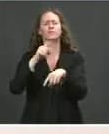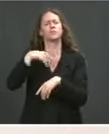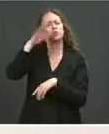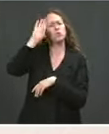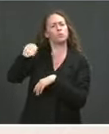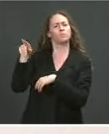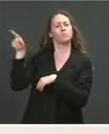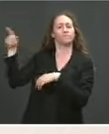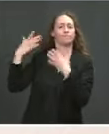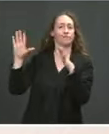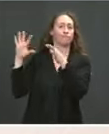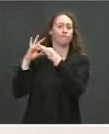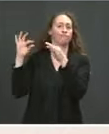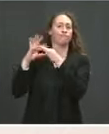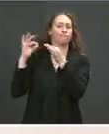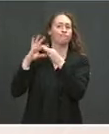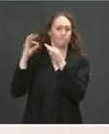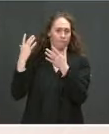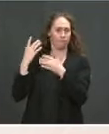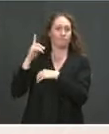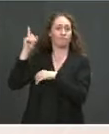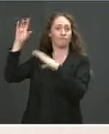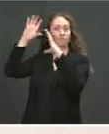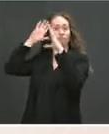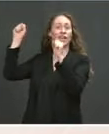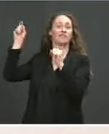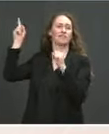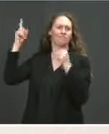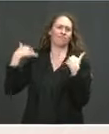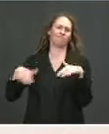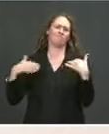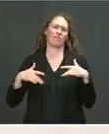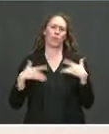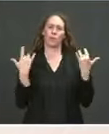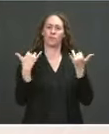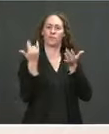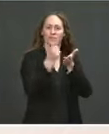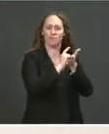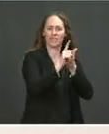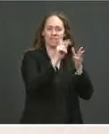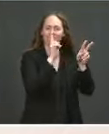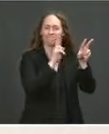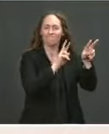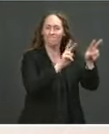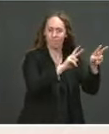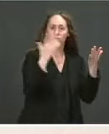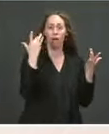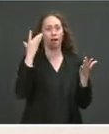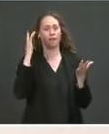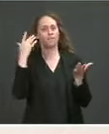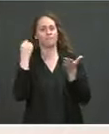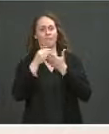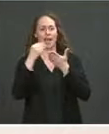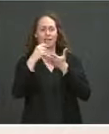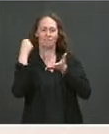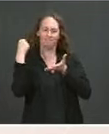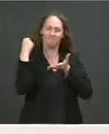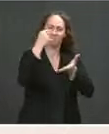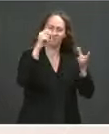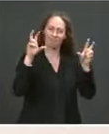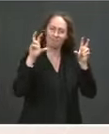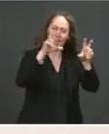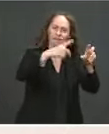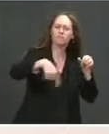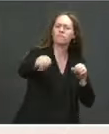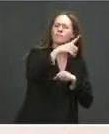is excited to this week lay out his plan to invest in American families. It will be a